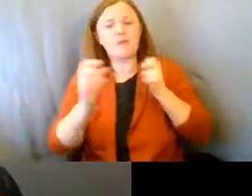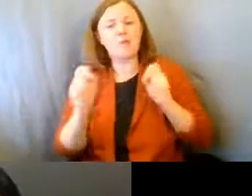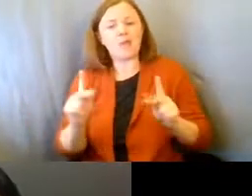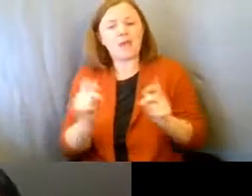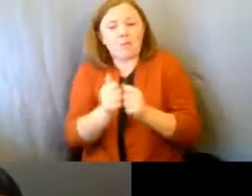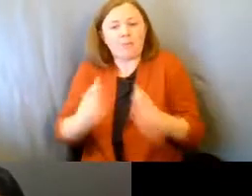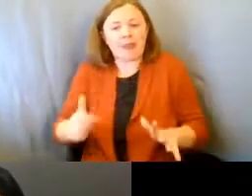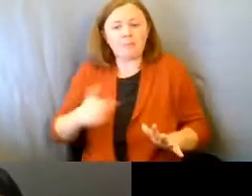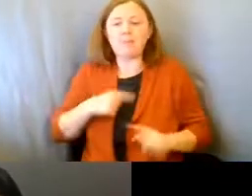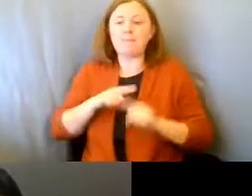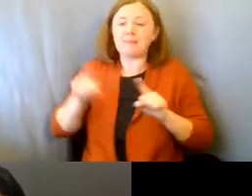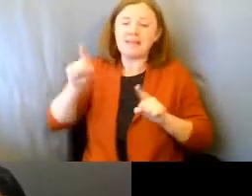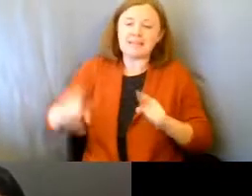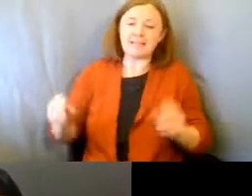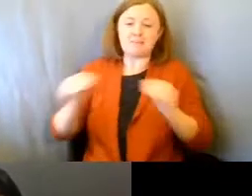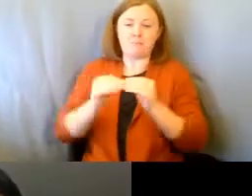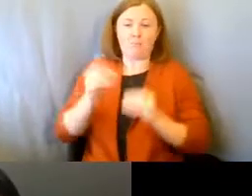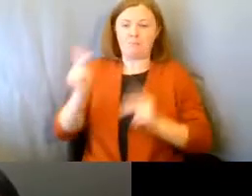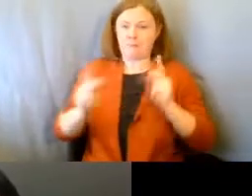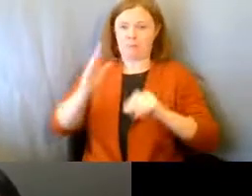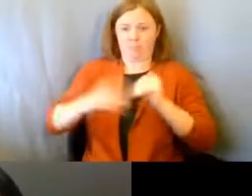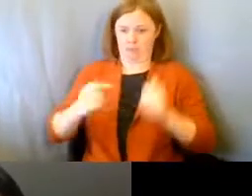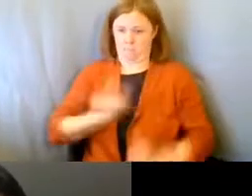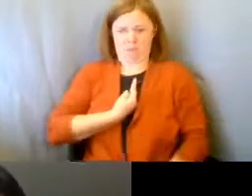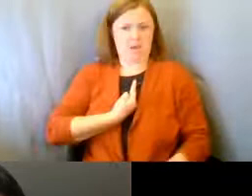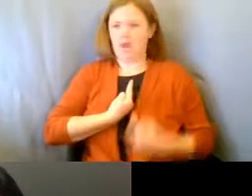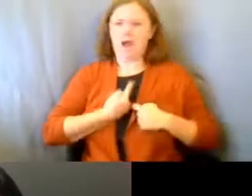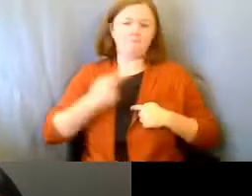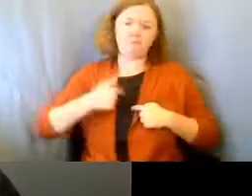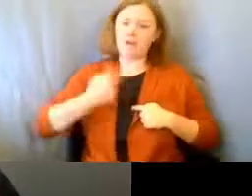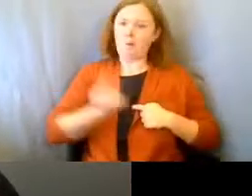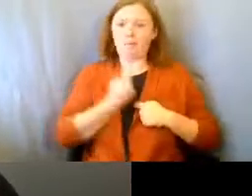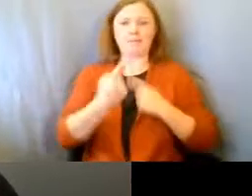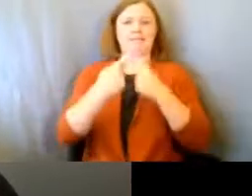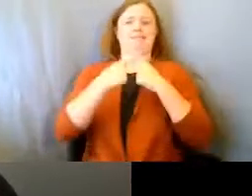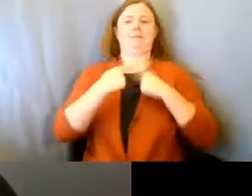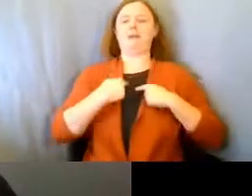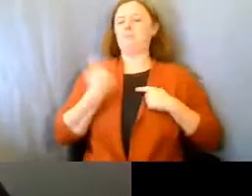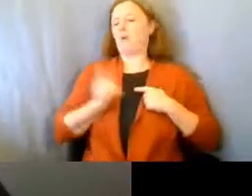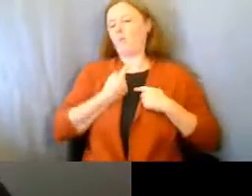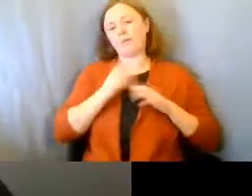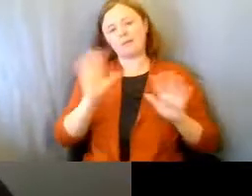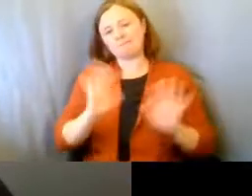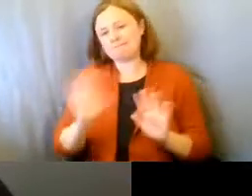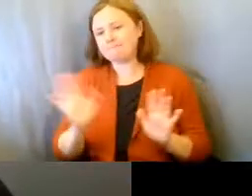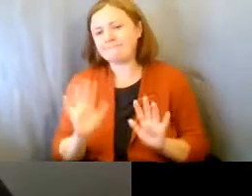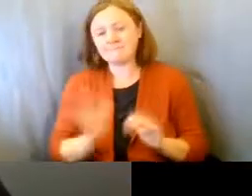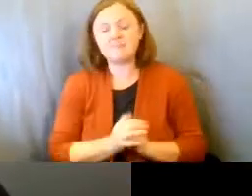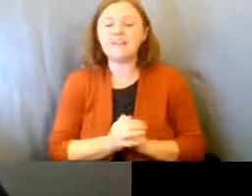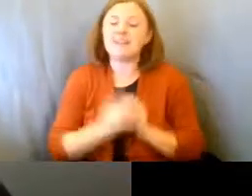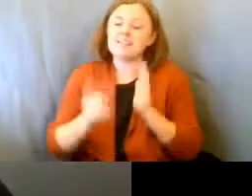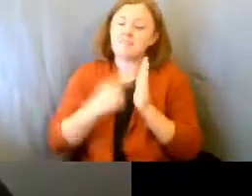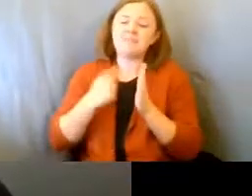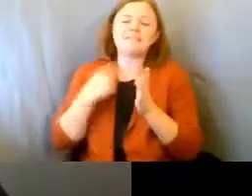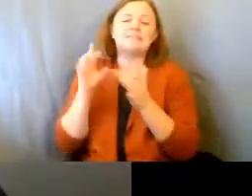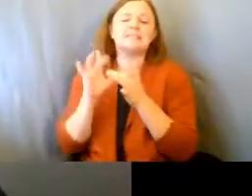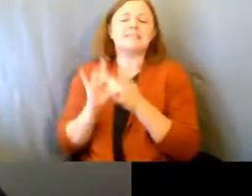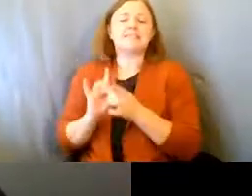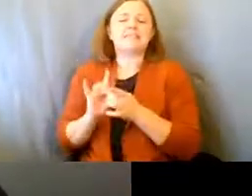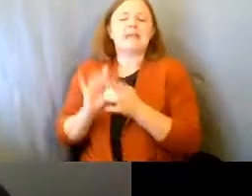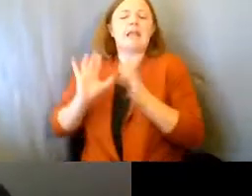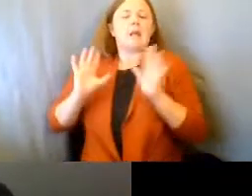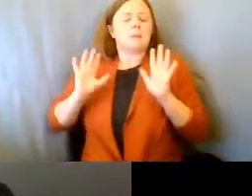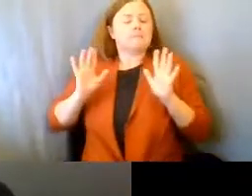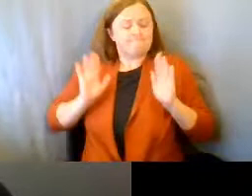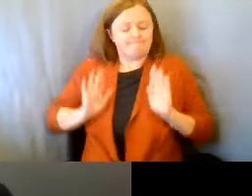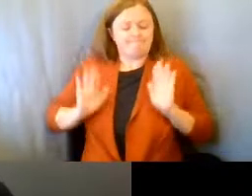But they need more people in their life than just me. And sometimes letting go is the hardest part.